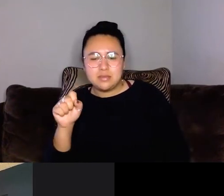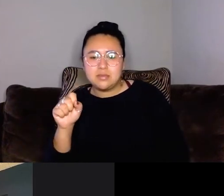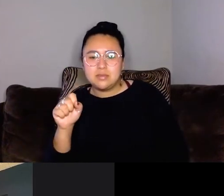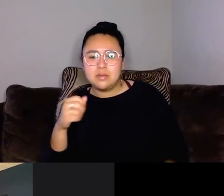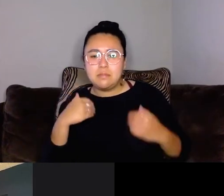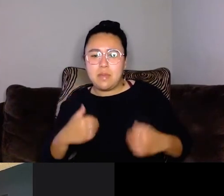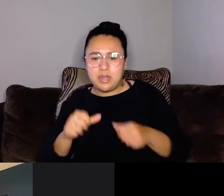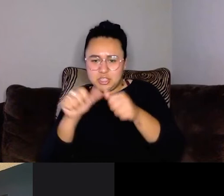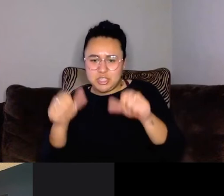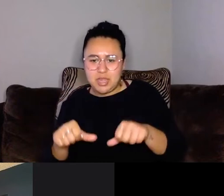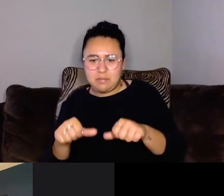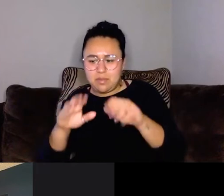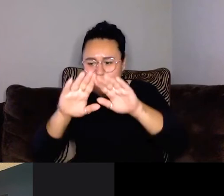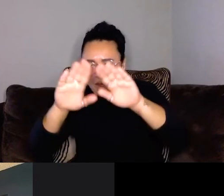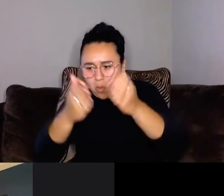you, um,